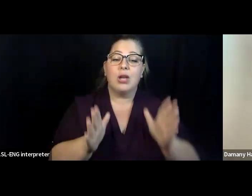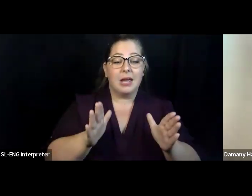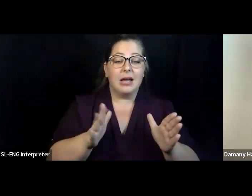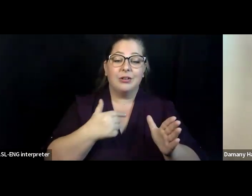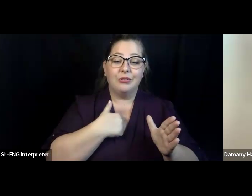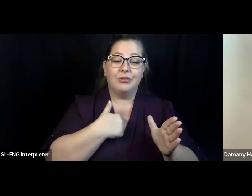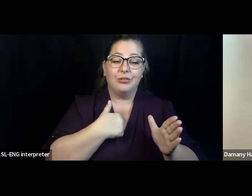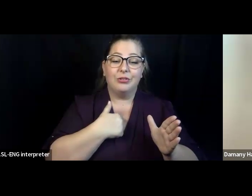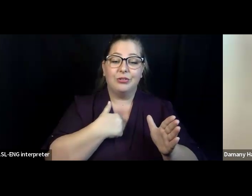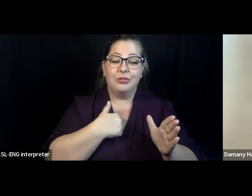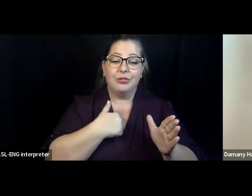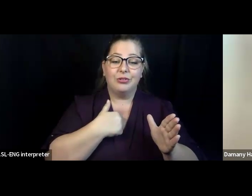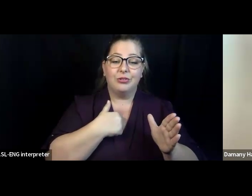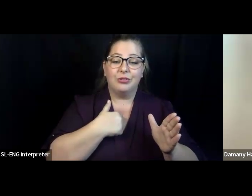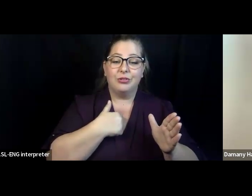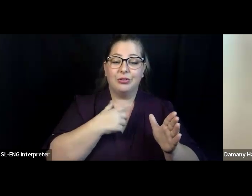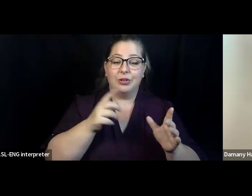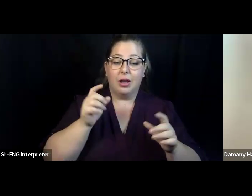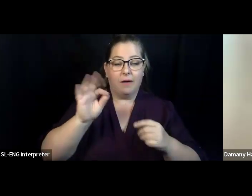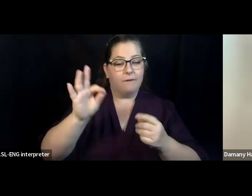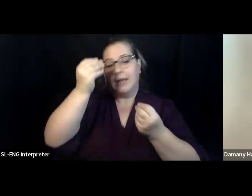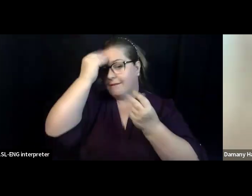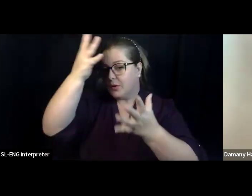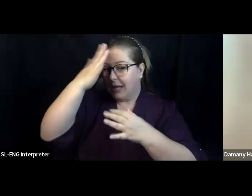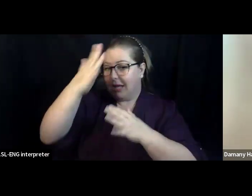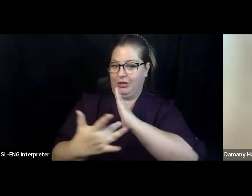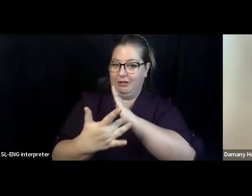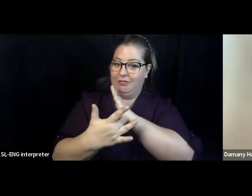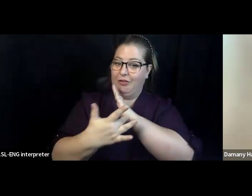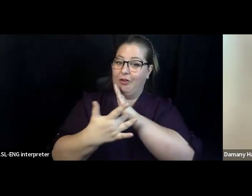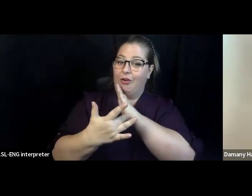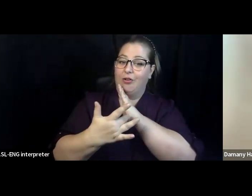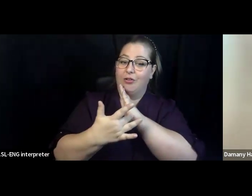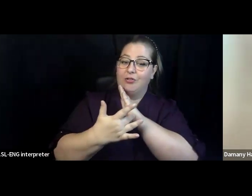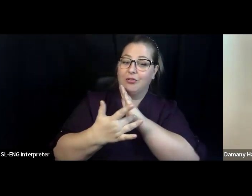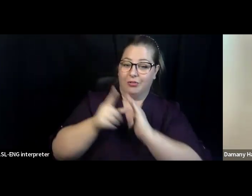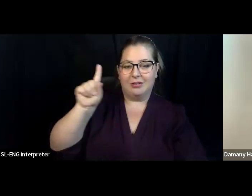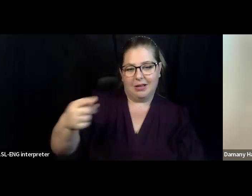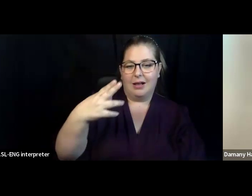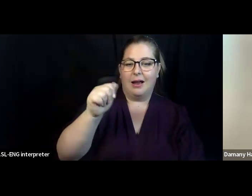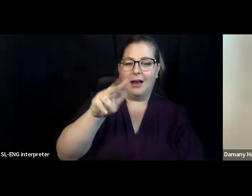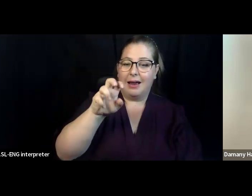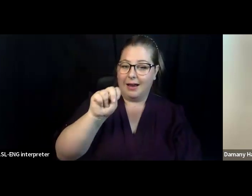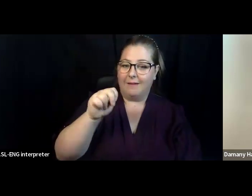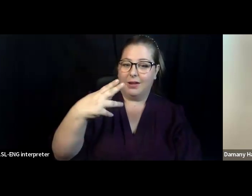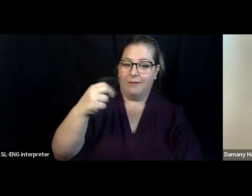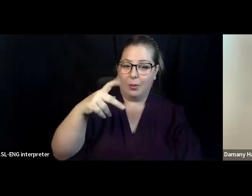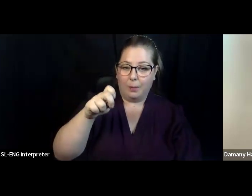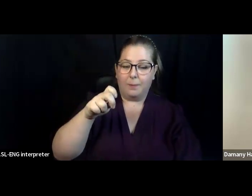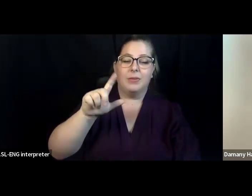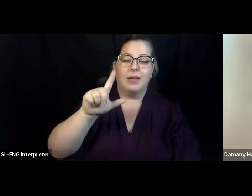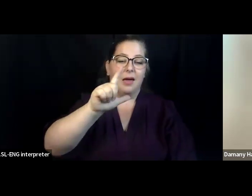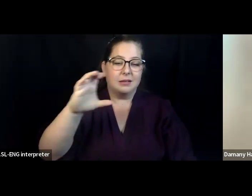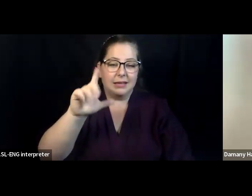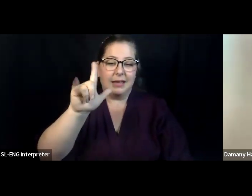Haven of Hope, also known as the Haven of Hope. As you can see there, that's our team. We are a small but mighty team,